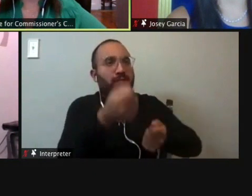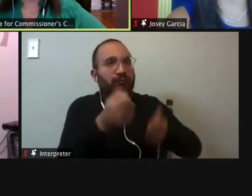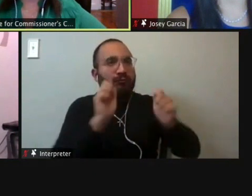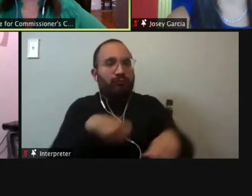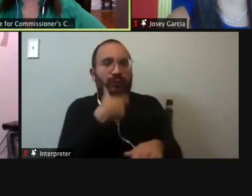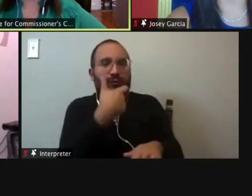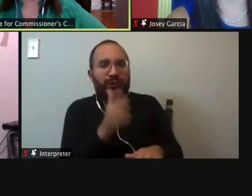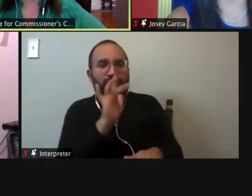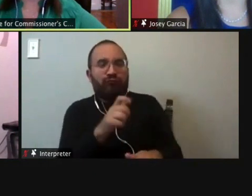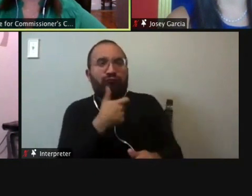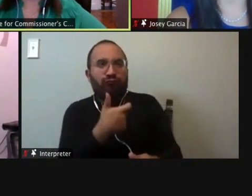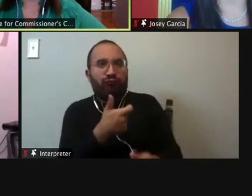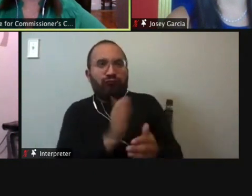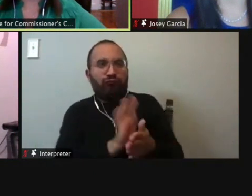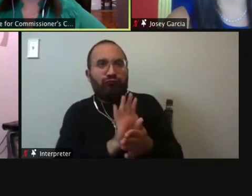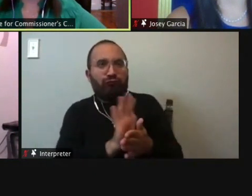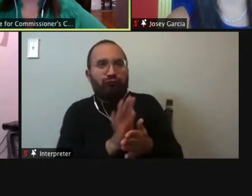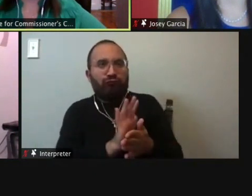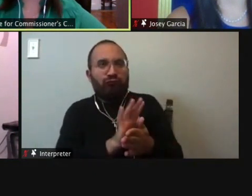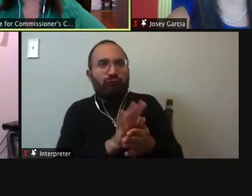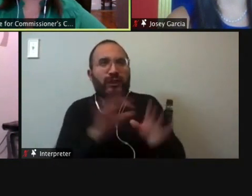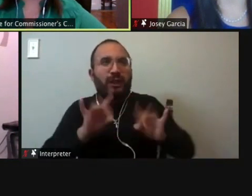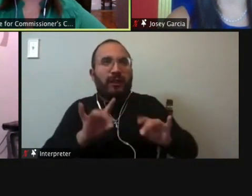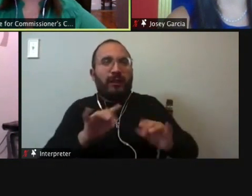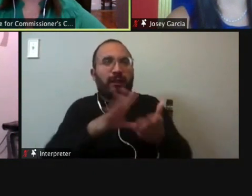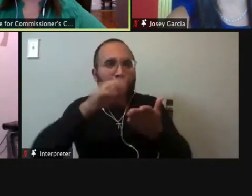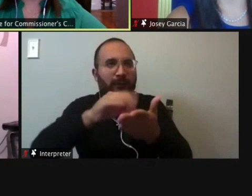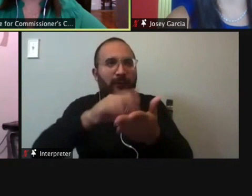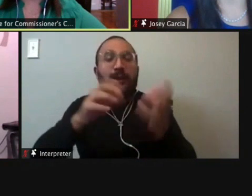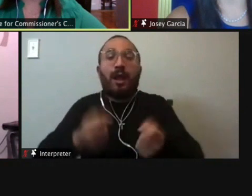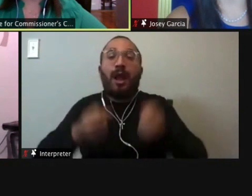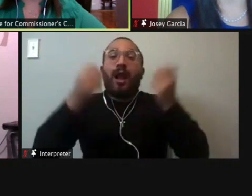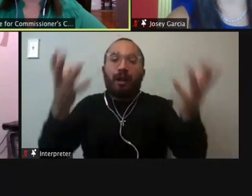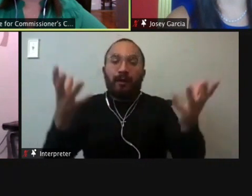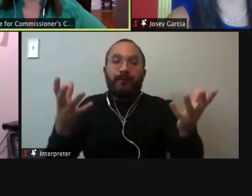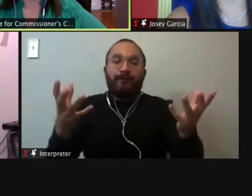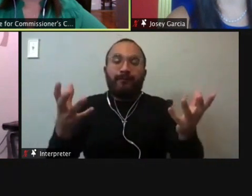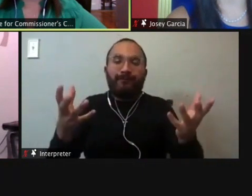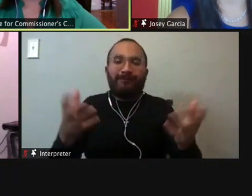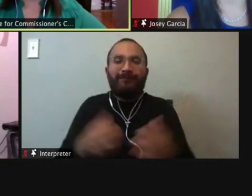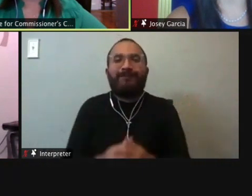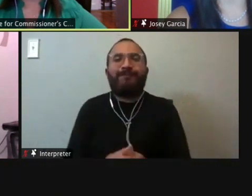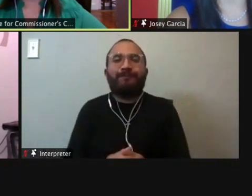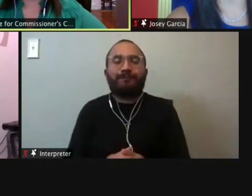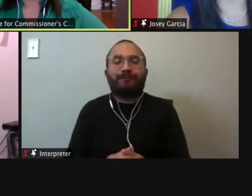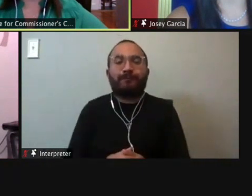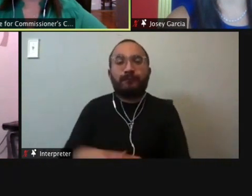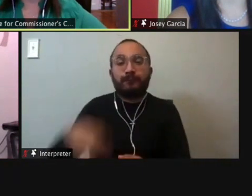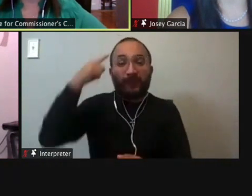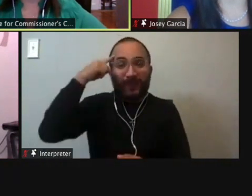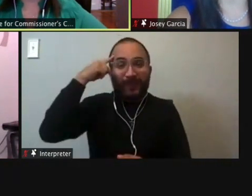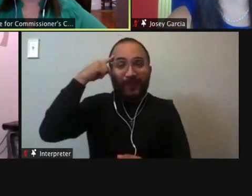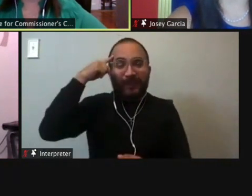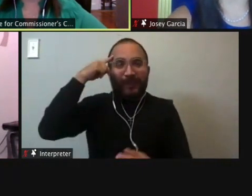watch that little segment of a video and you will learn so much by watching the commissioner's courts meetings. Um, I, I just think it's, there's a